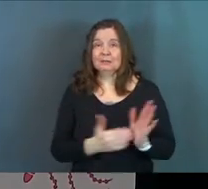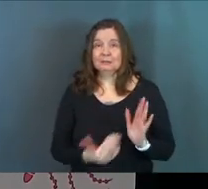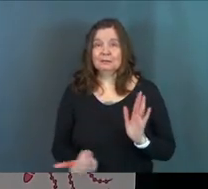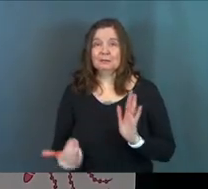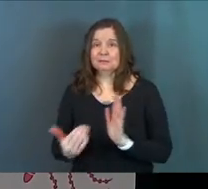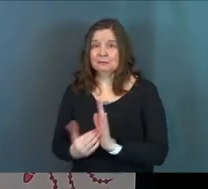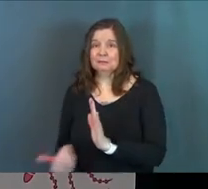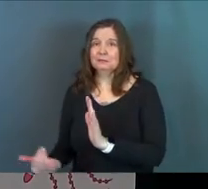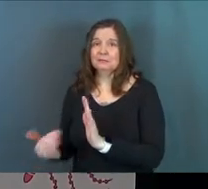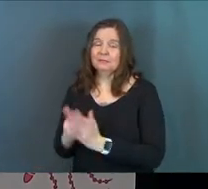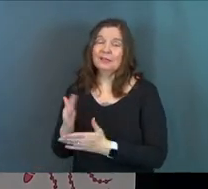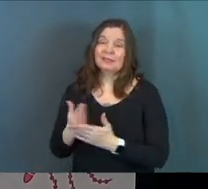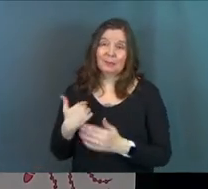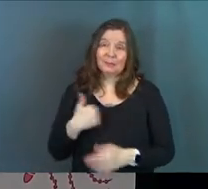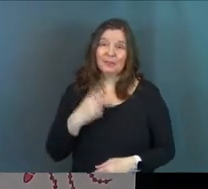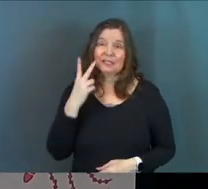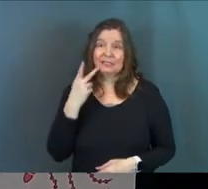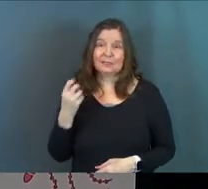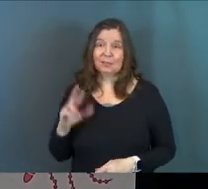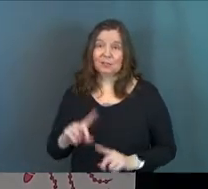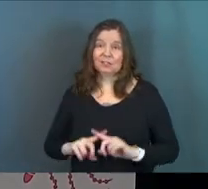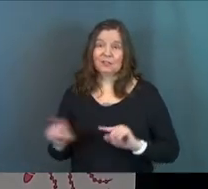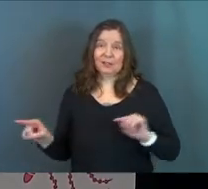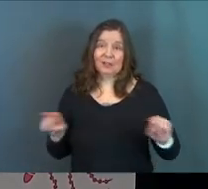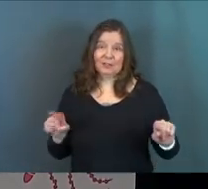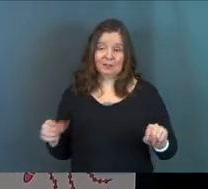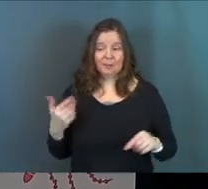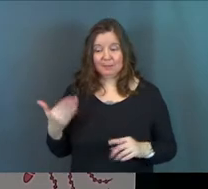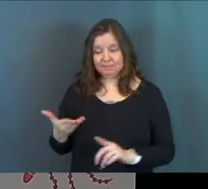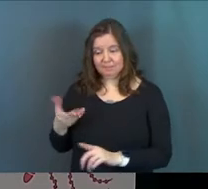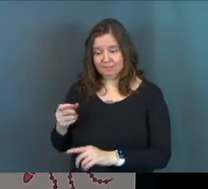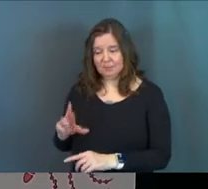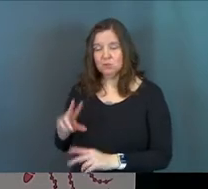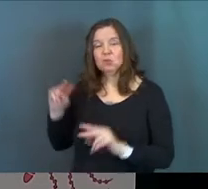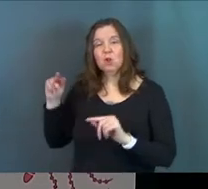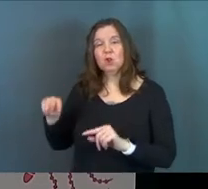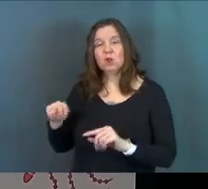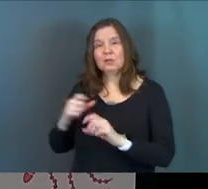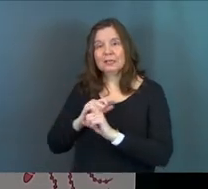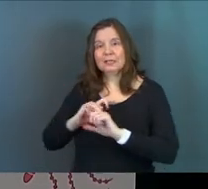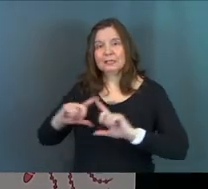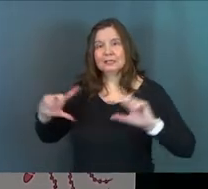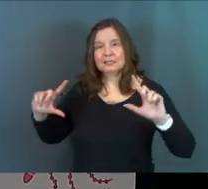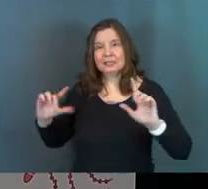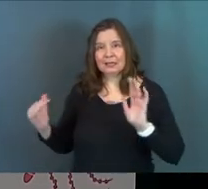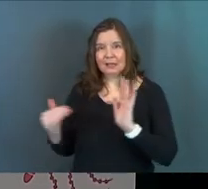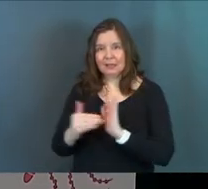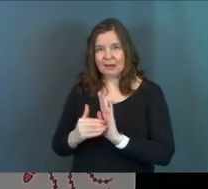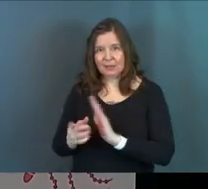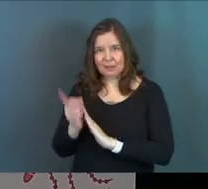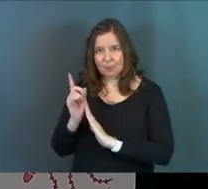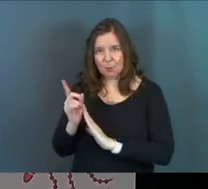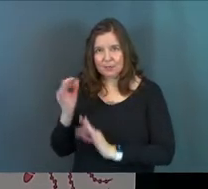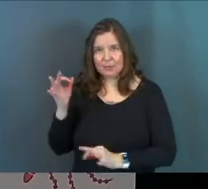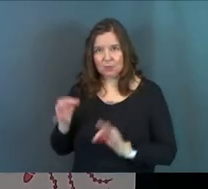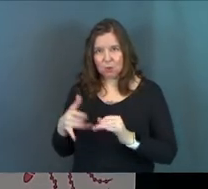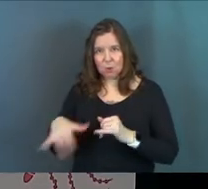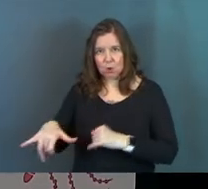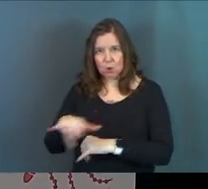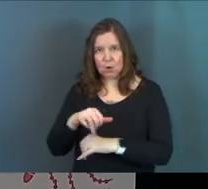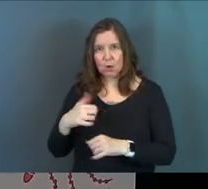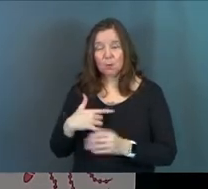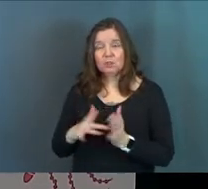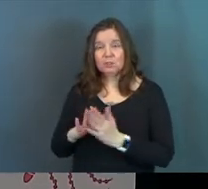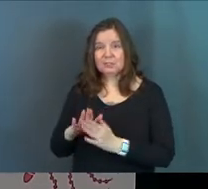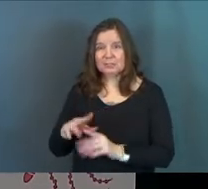So some of us see Peter differently, but this is Peter. So let's look at this scene again. Okay. Let's, let's look at this moment in the courtyard when